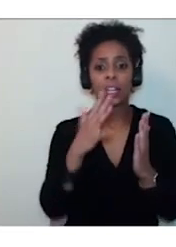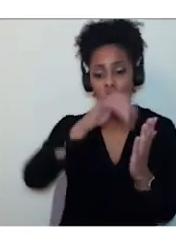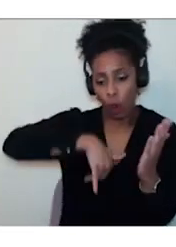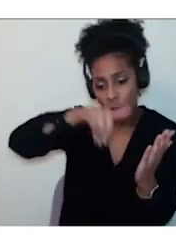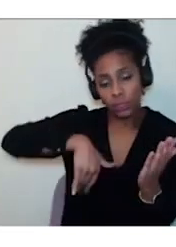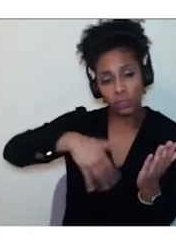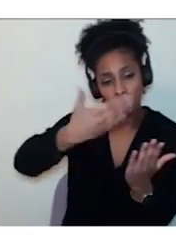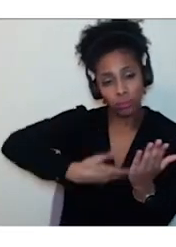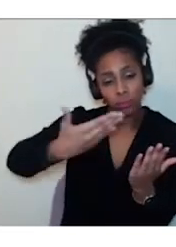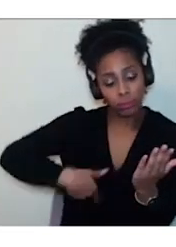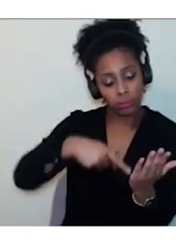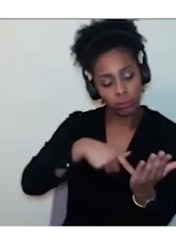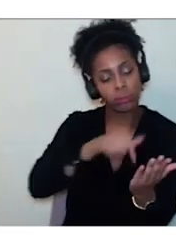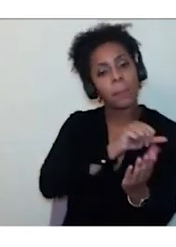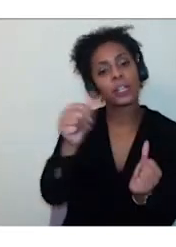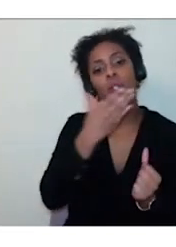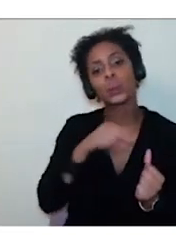published with EPUB.